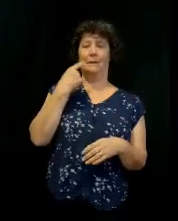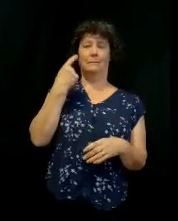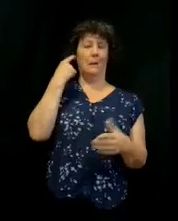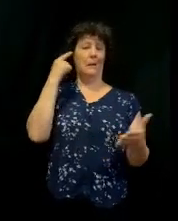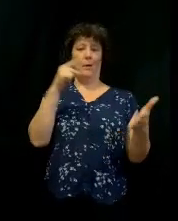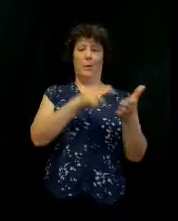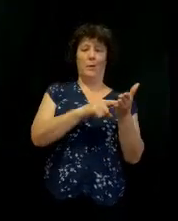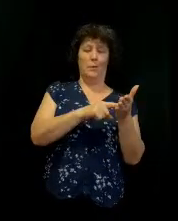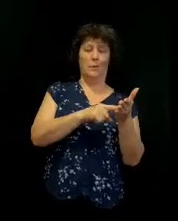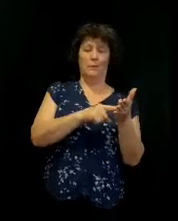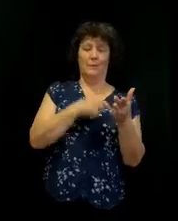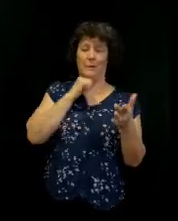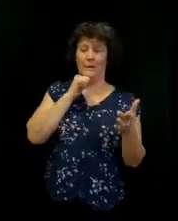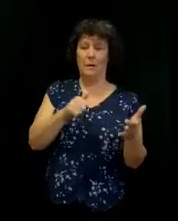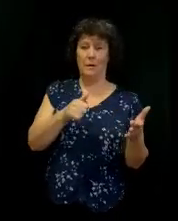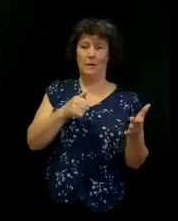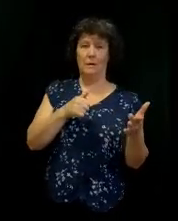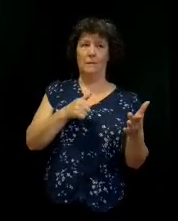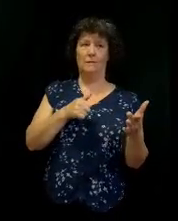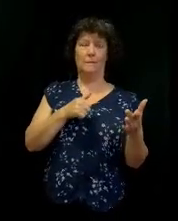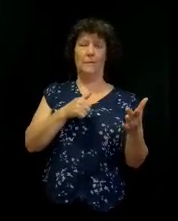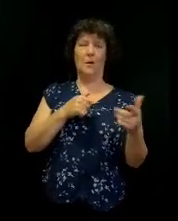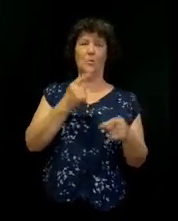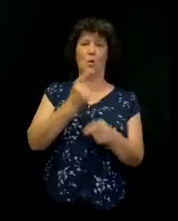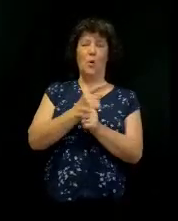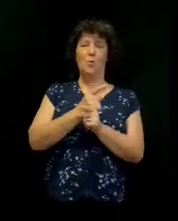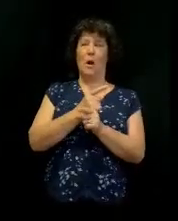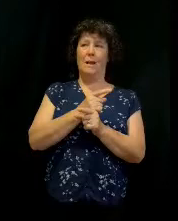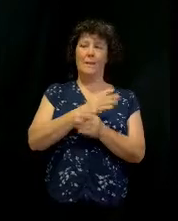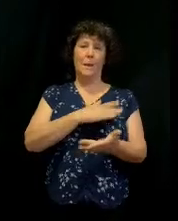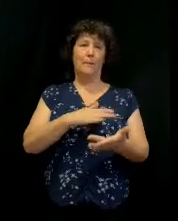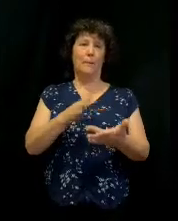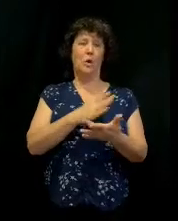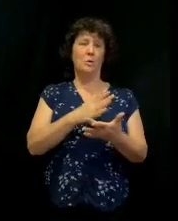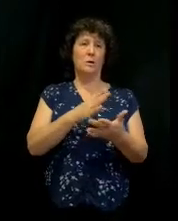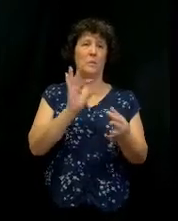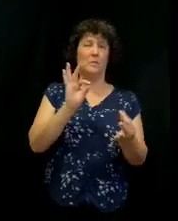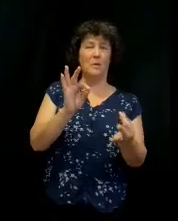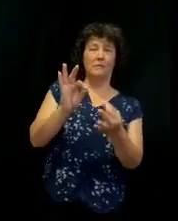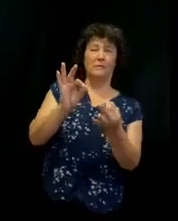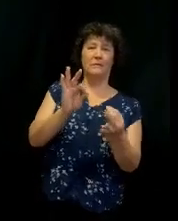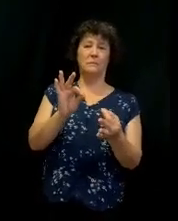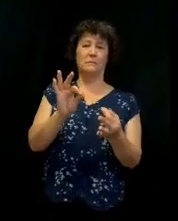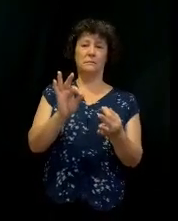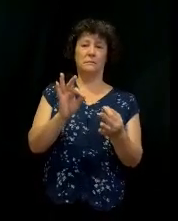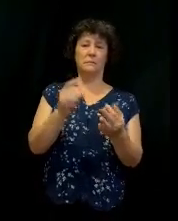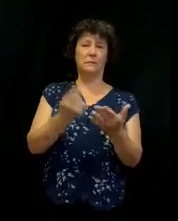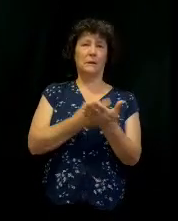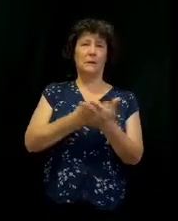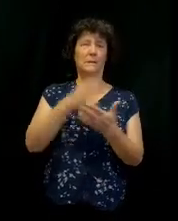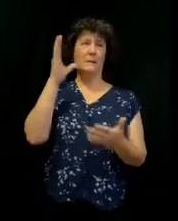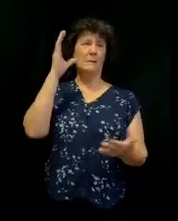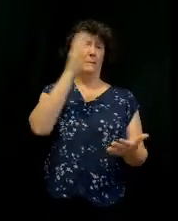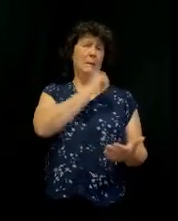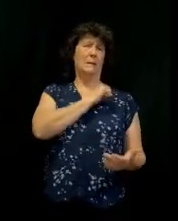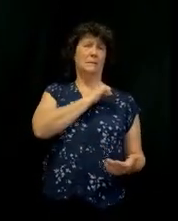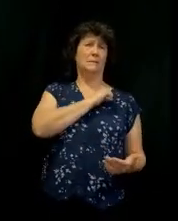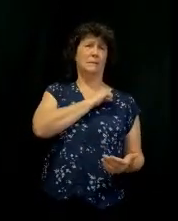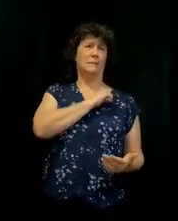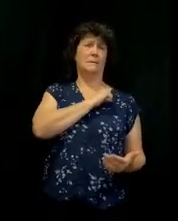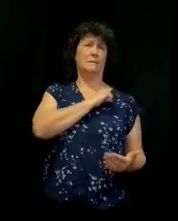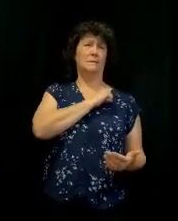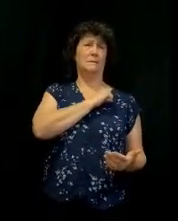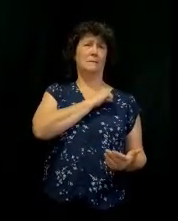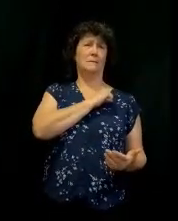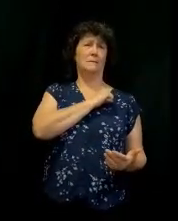you know, I'm sure everybody is not always on step or on the right court or the right thing. Or sometimes they just may miss it up here totally. We may get out of the